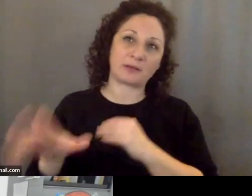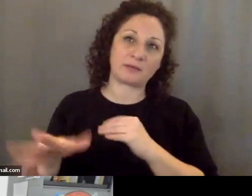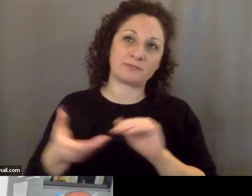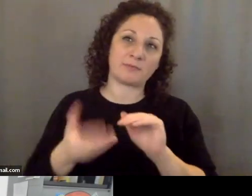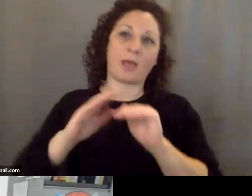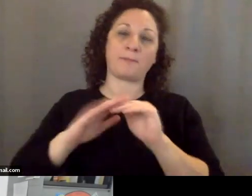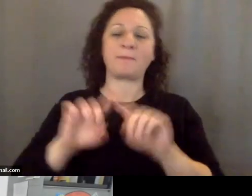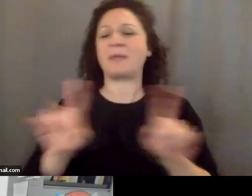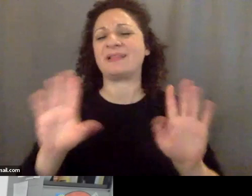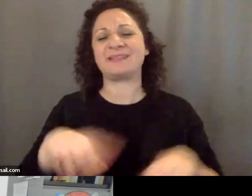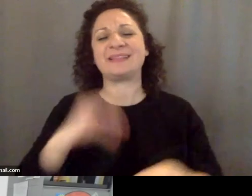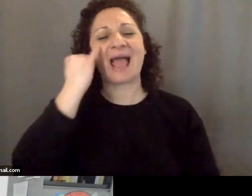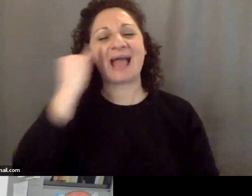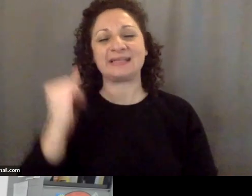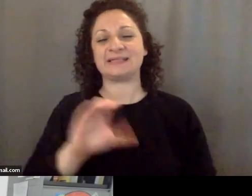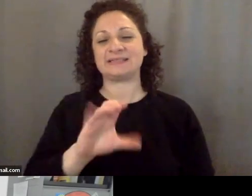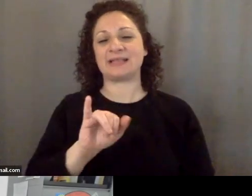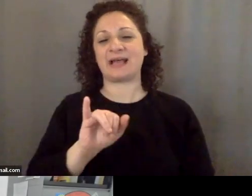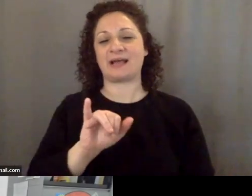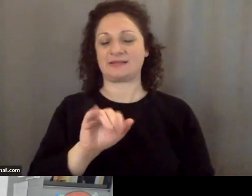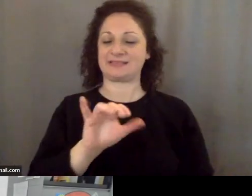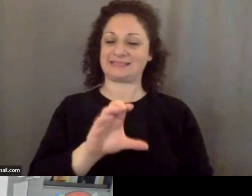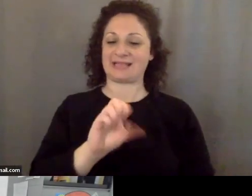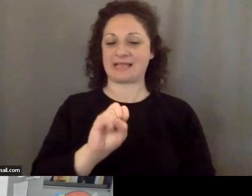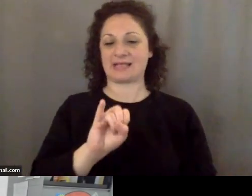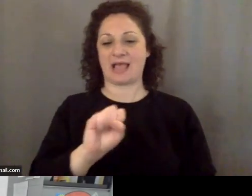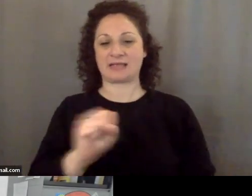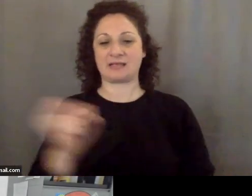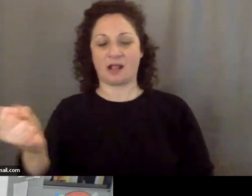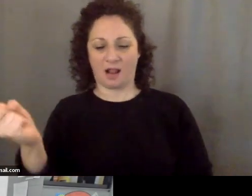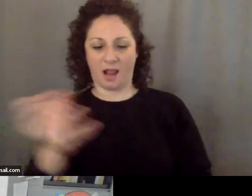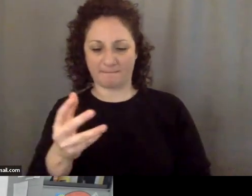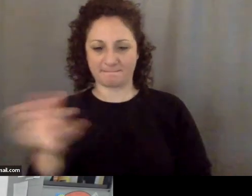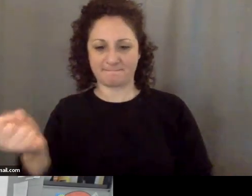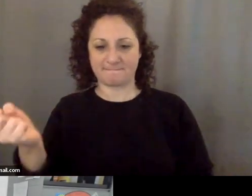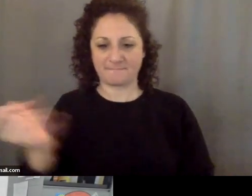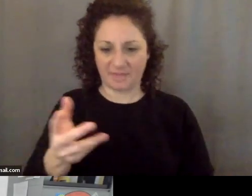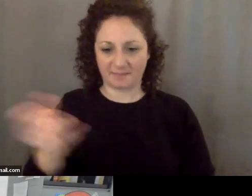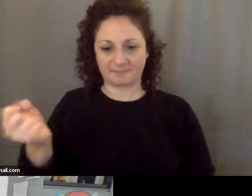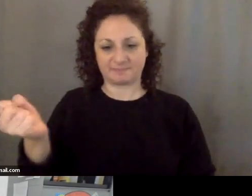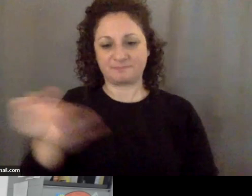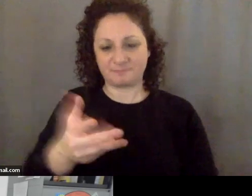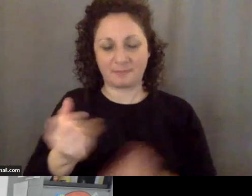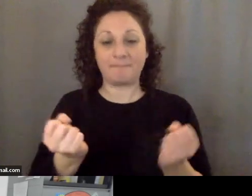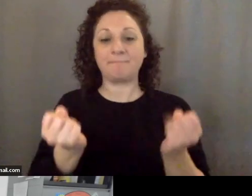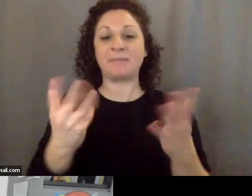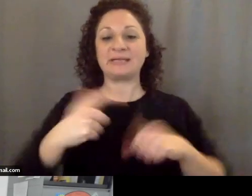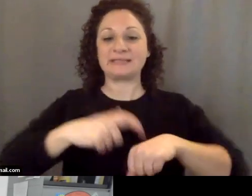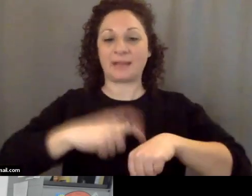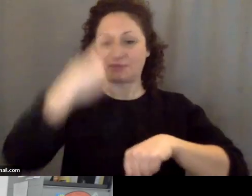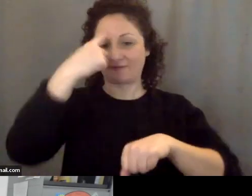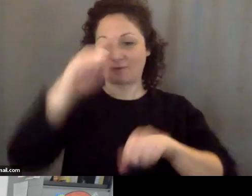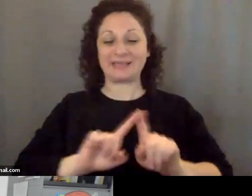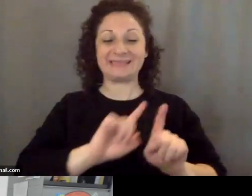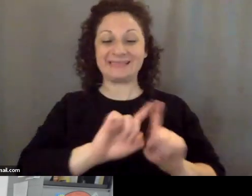CSIS tossed this die many many times under different scenarios and they came up